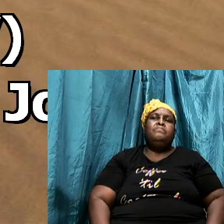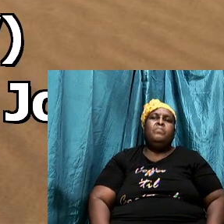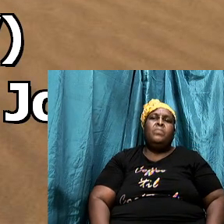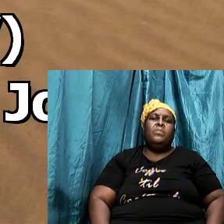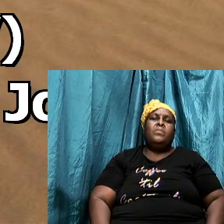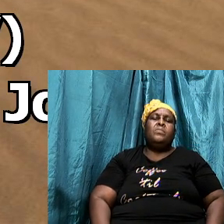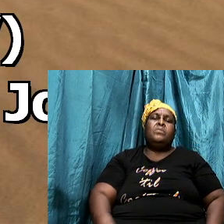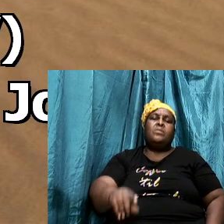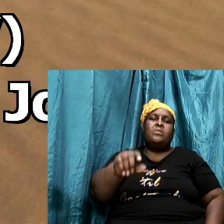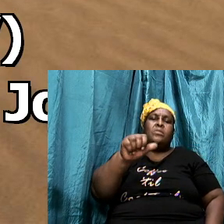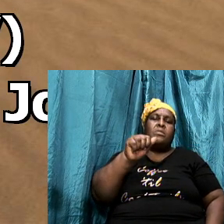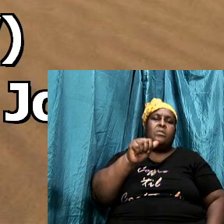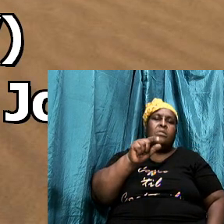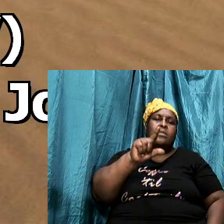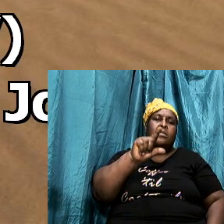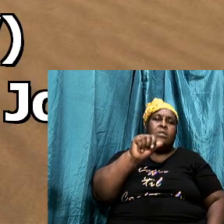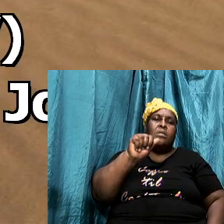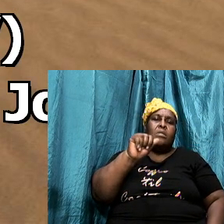Galatians 4